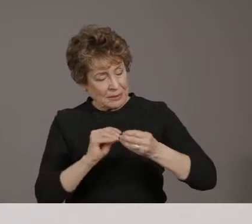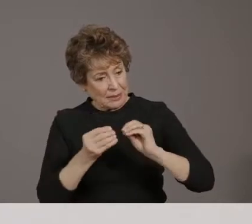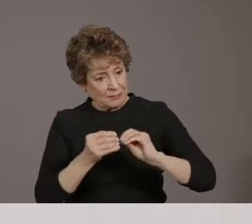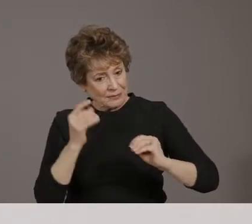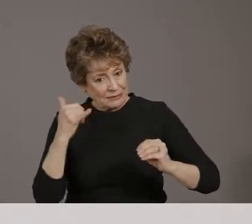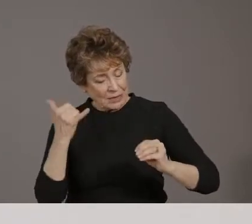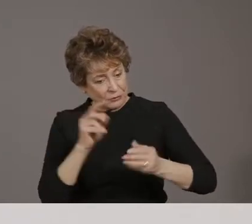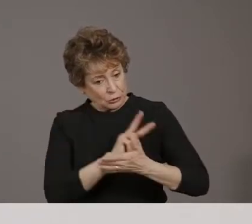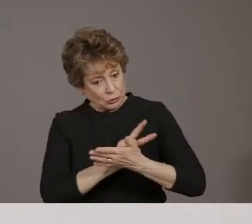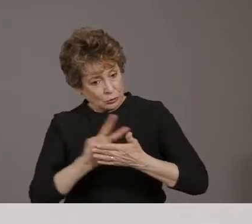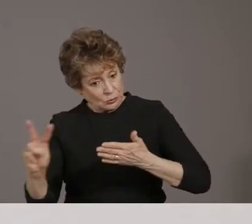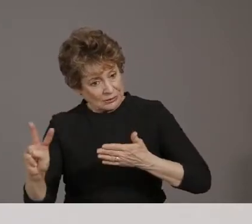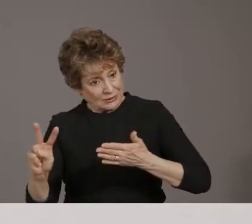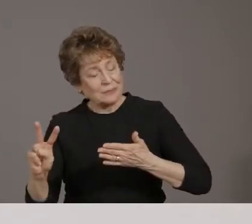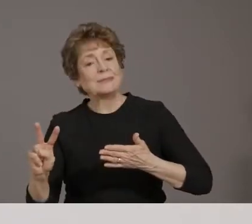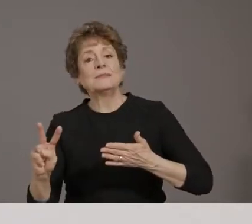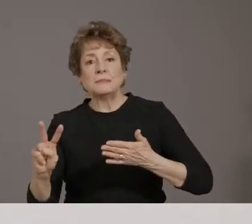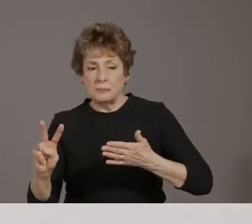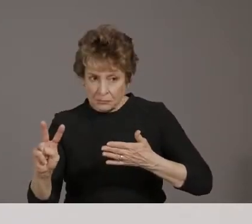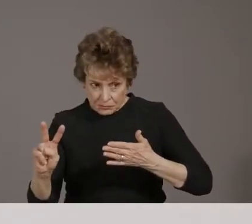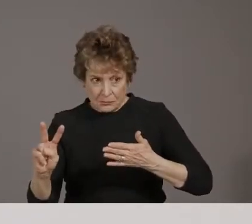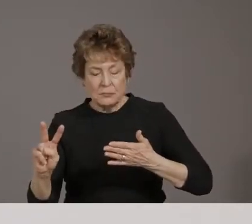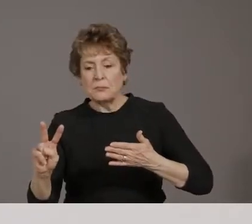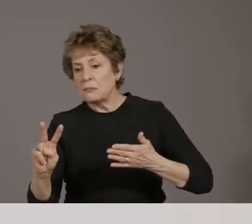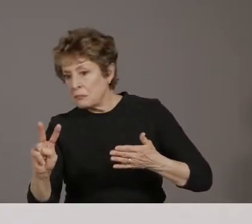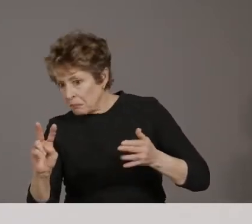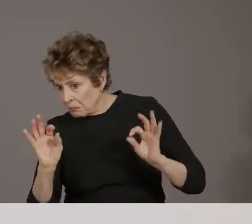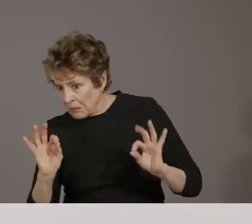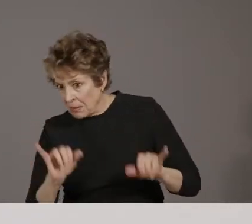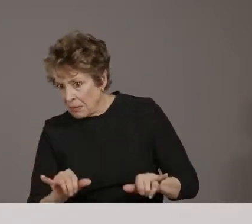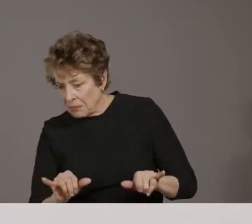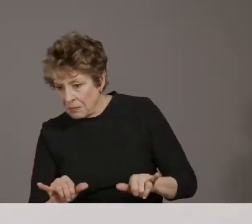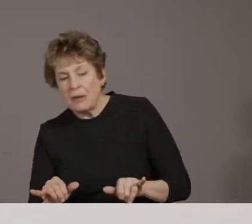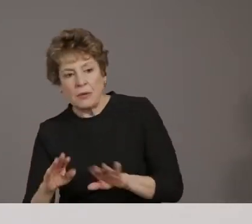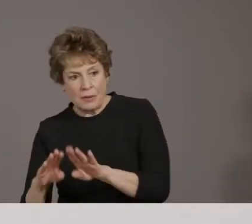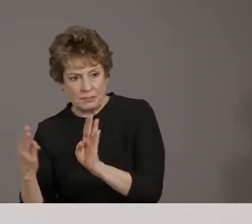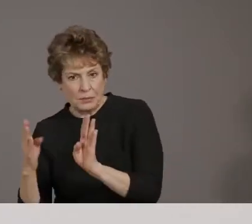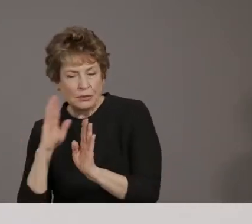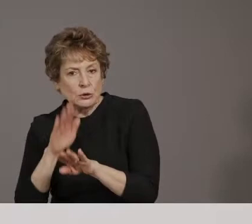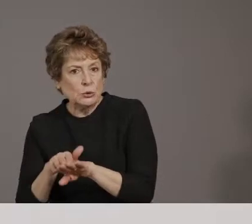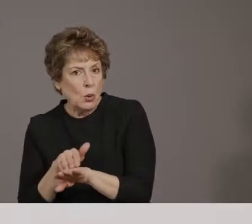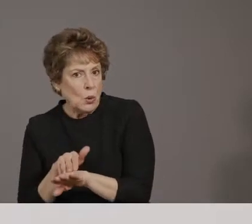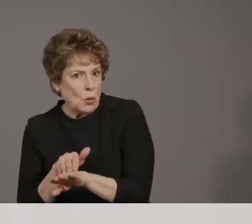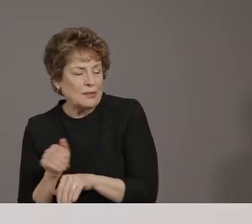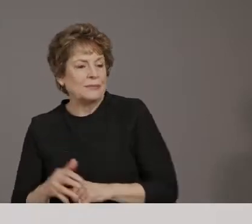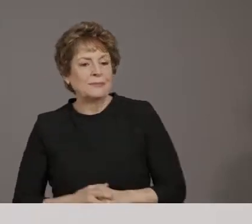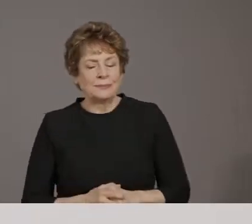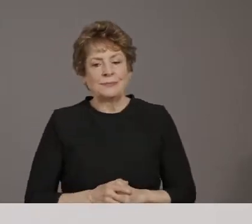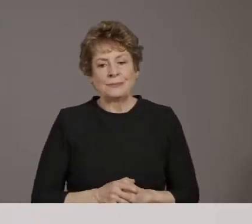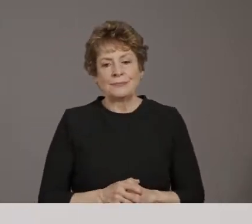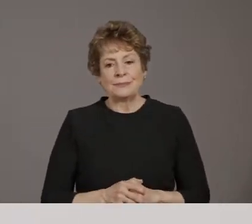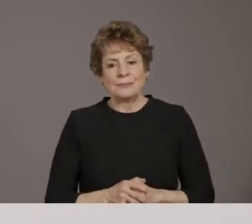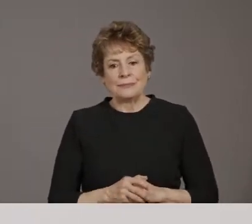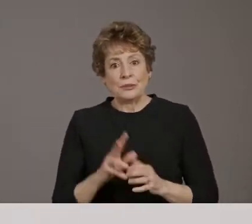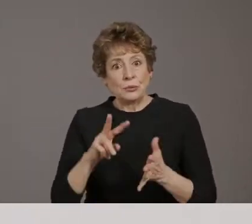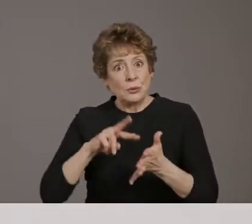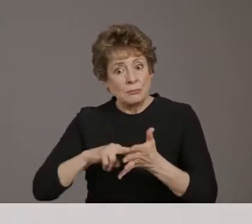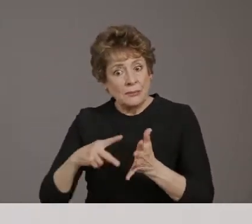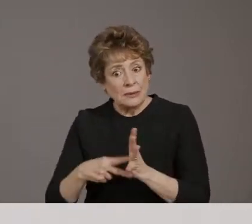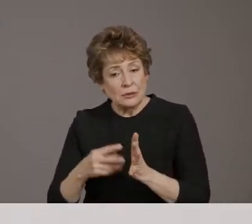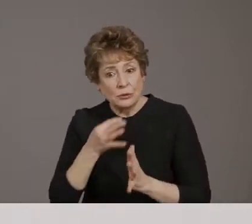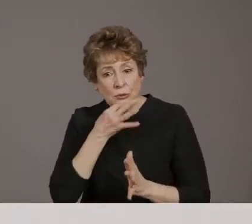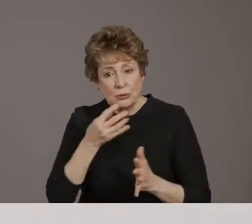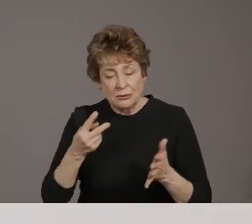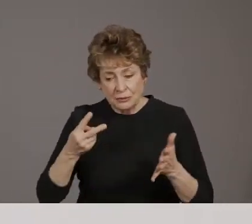Um, but we're continuing to monitor that. There is the possibility that in the next couple of weeks we might see that if the